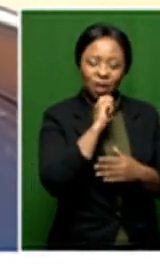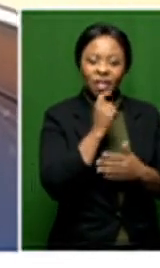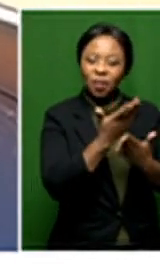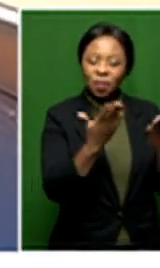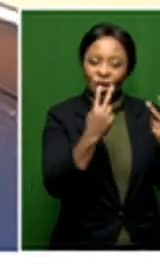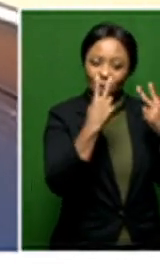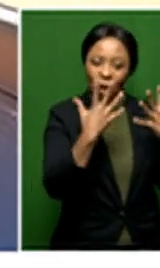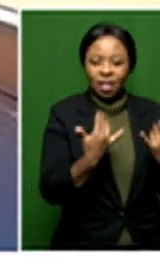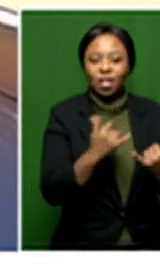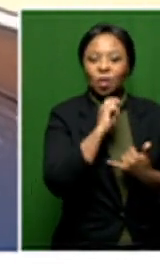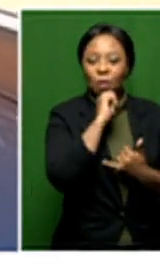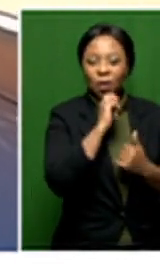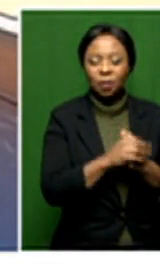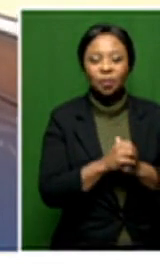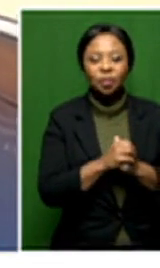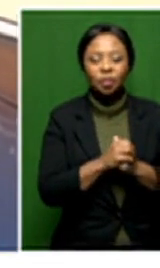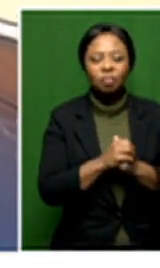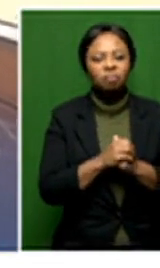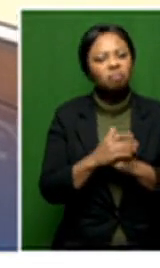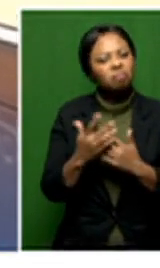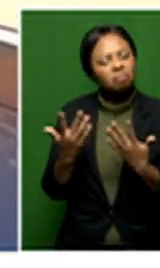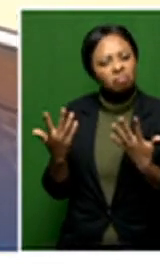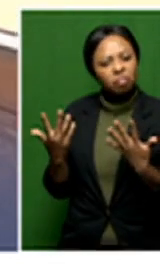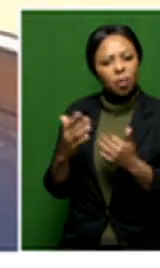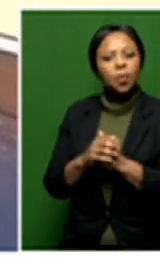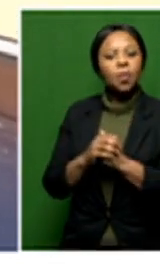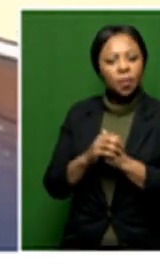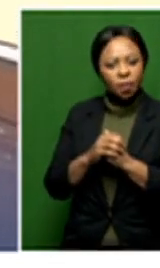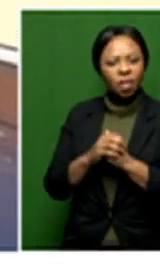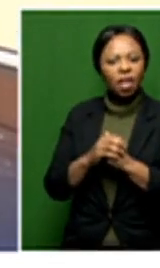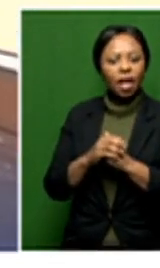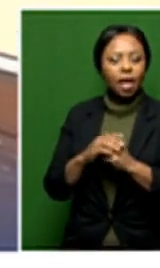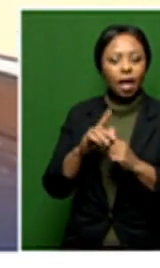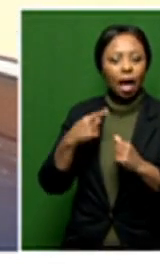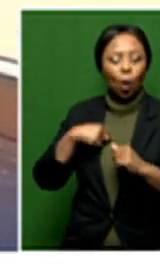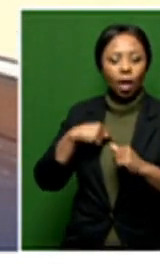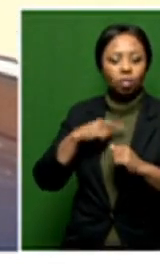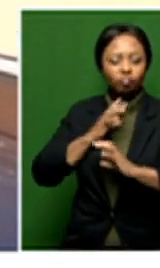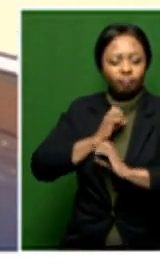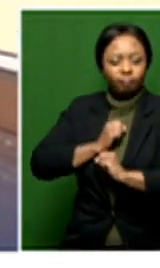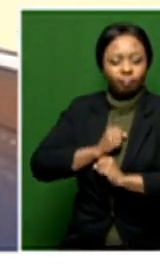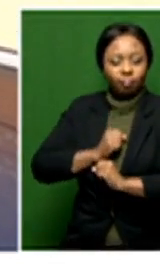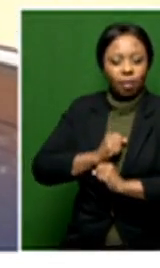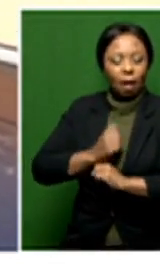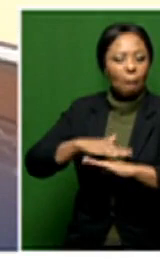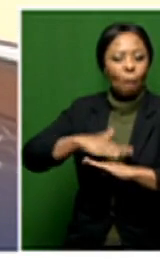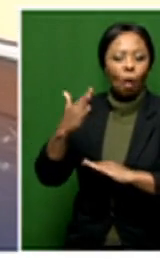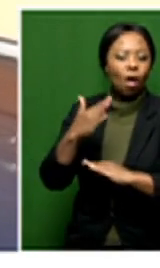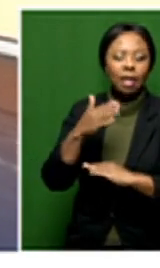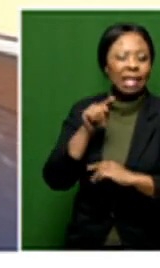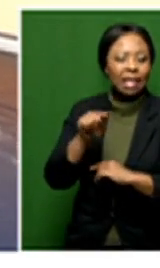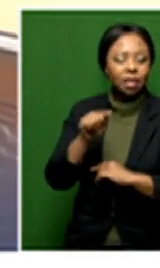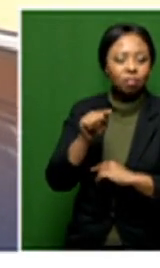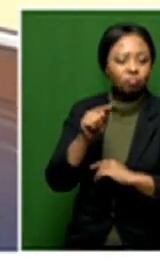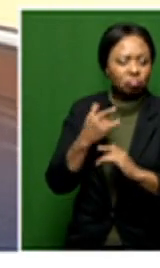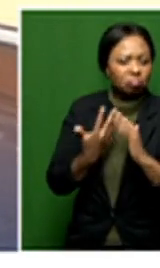morning to our viewers this morning. Let's talk about More Than We Can Bear, what that is all about. What really inspired you to go for it?